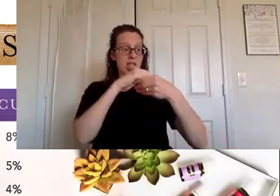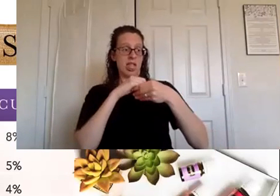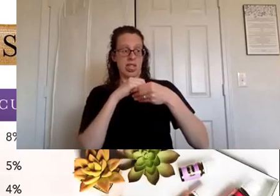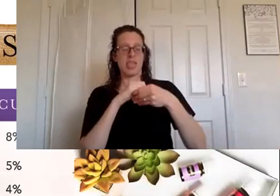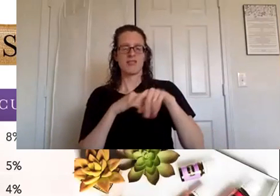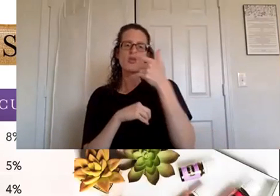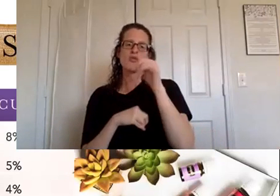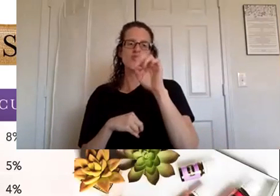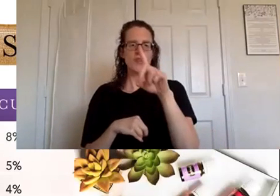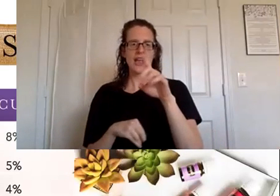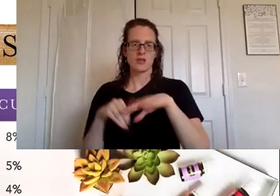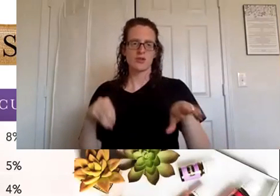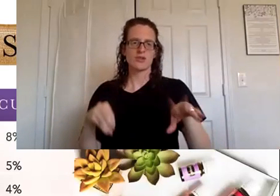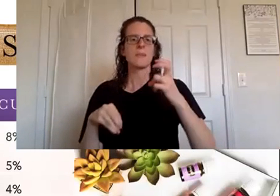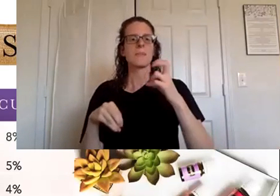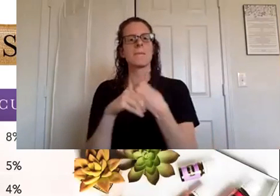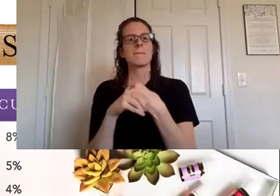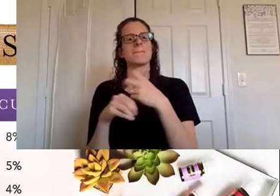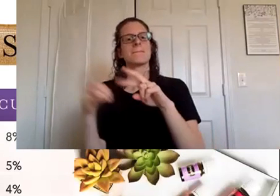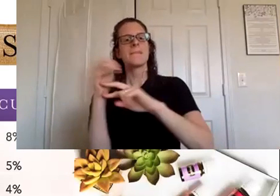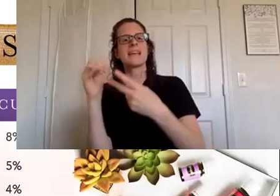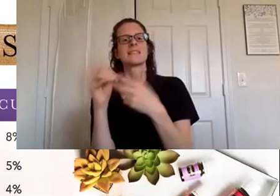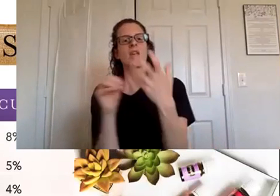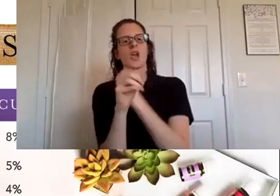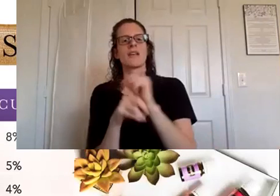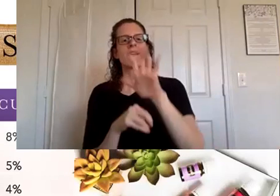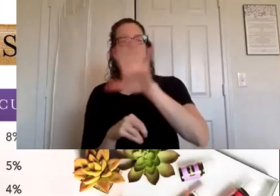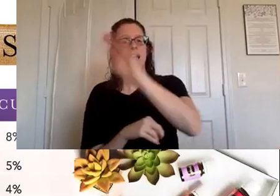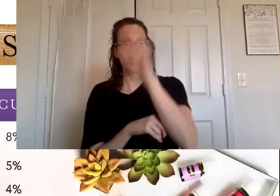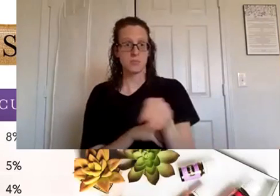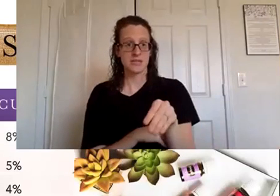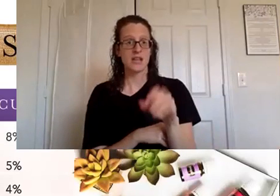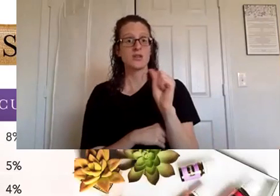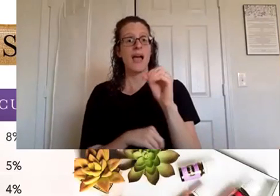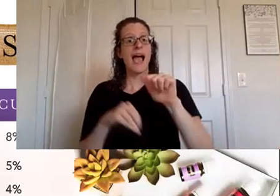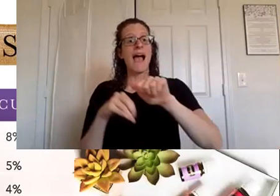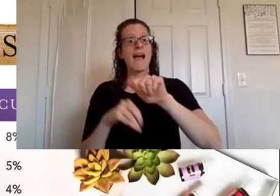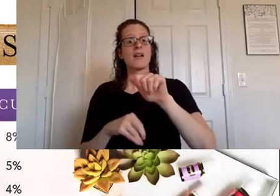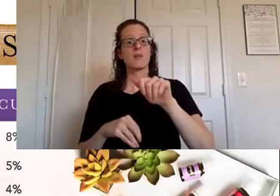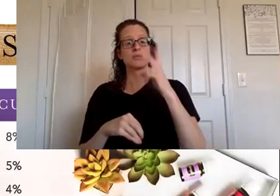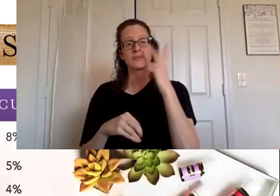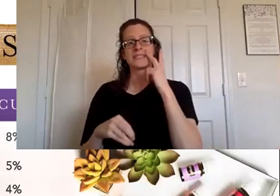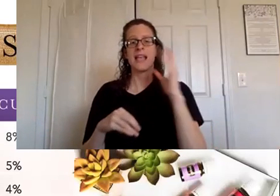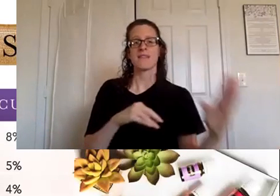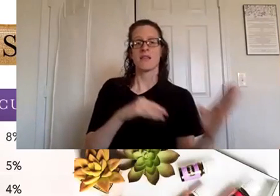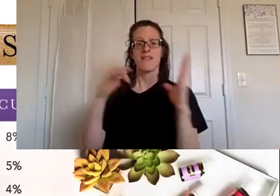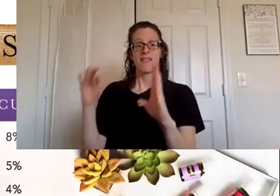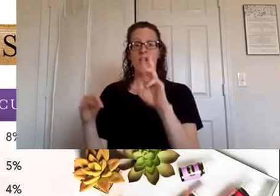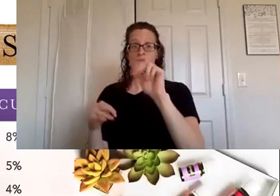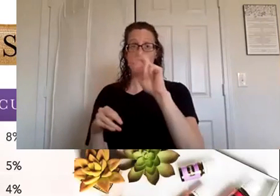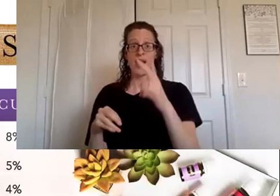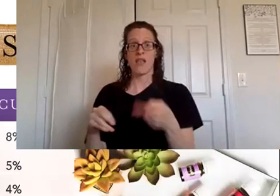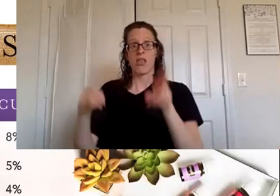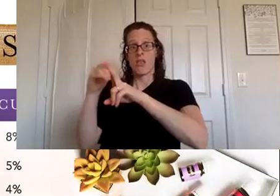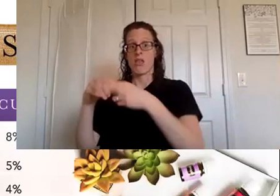of their purchases with your commissions now as you start to go up in rank you start to get